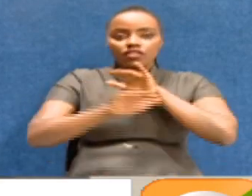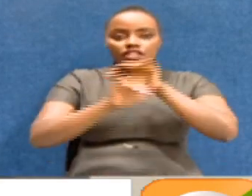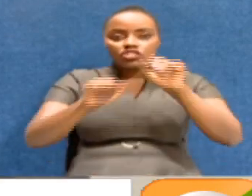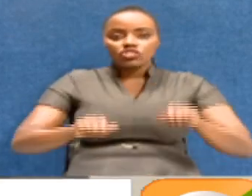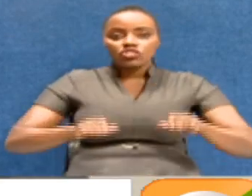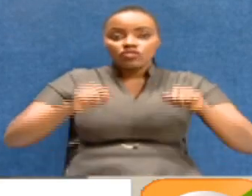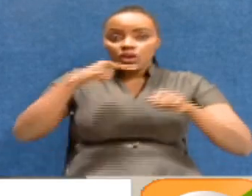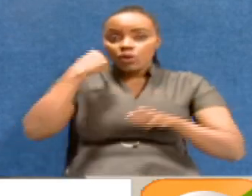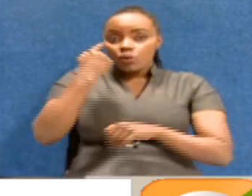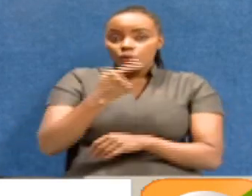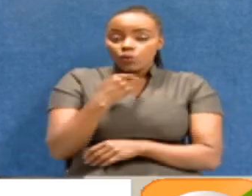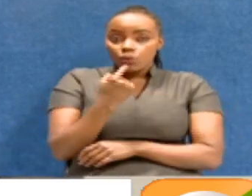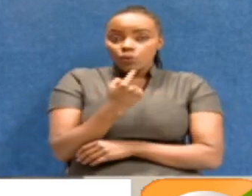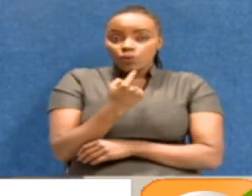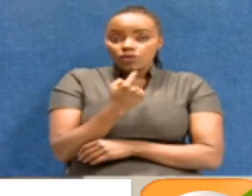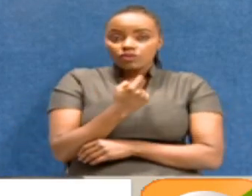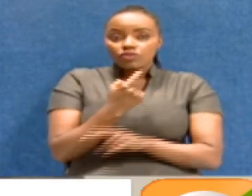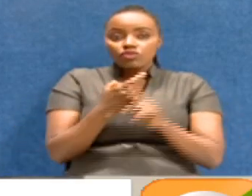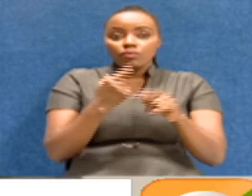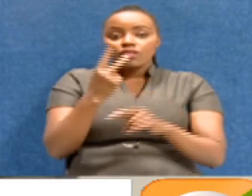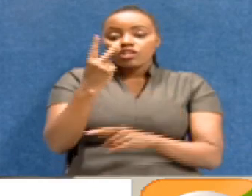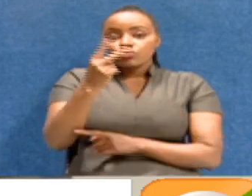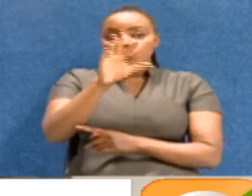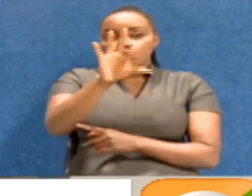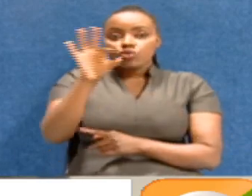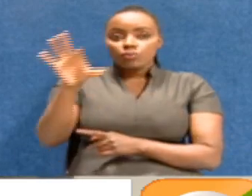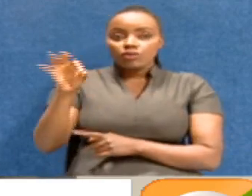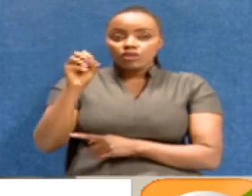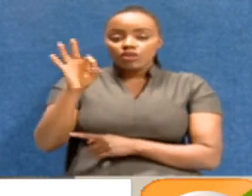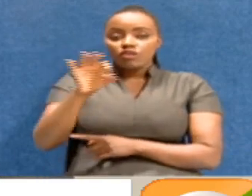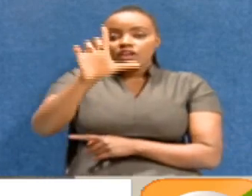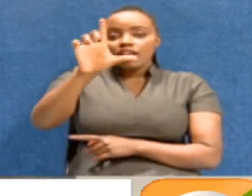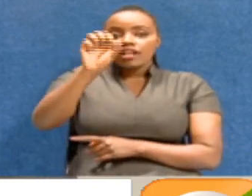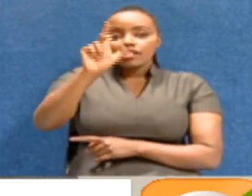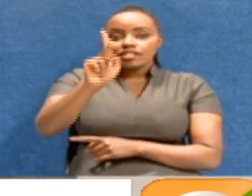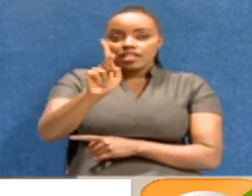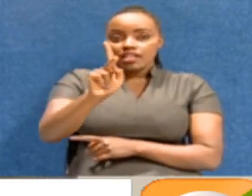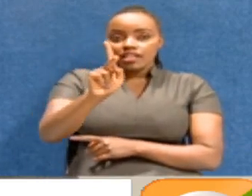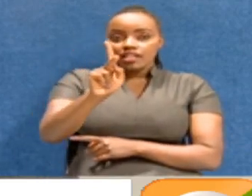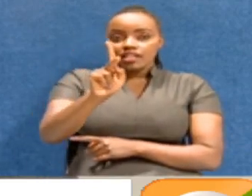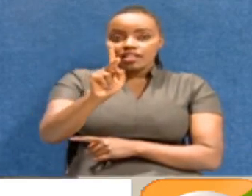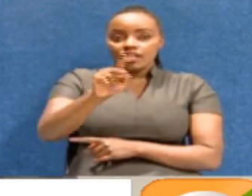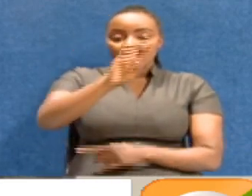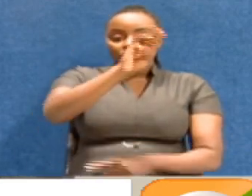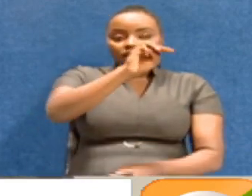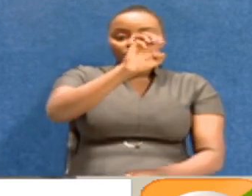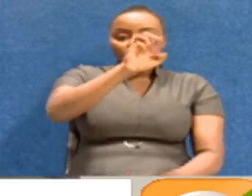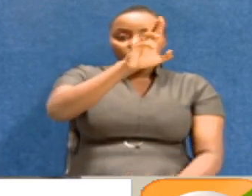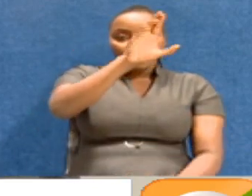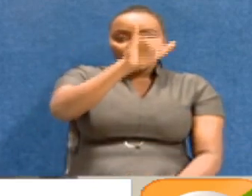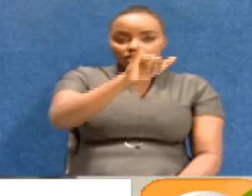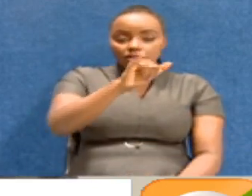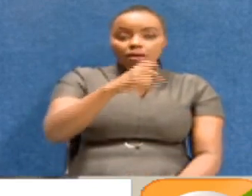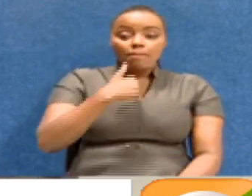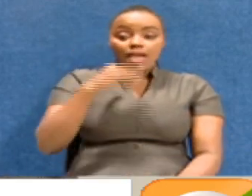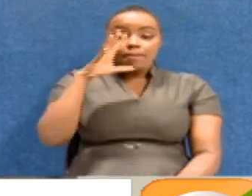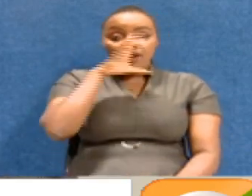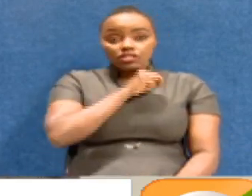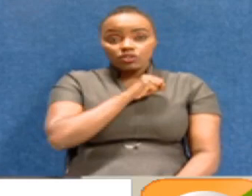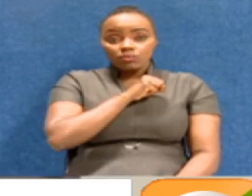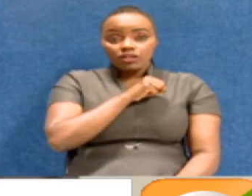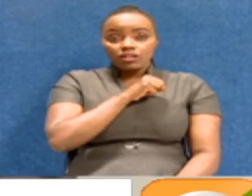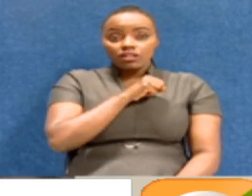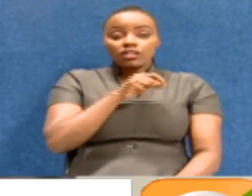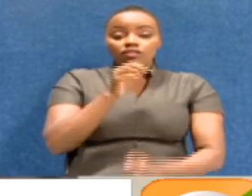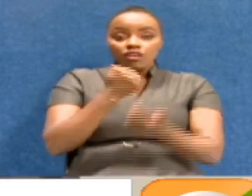who was one of the two nominees of the Law Society of Kenya. Yeah. Masi Deche, who I assume will